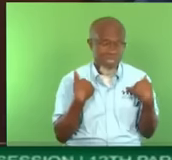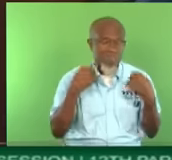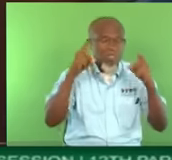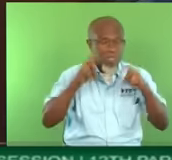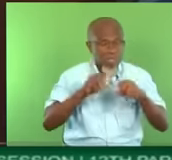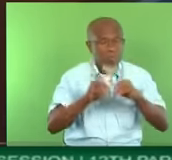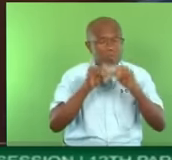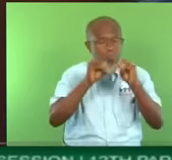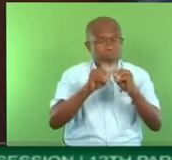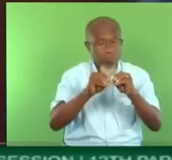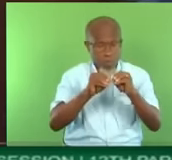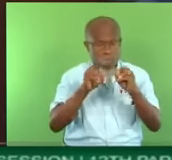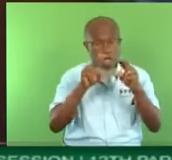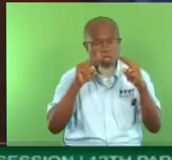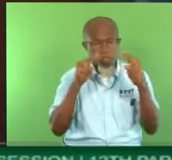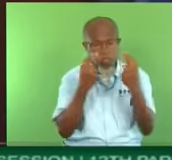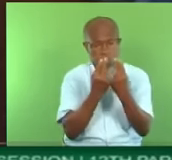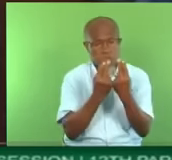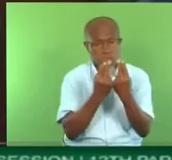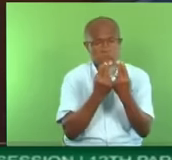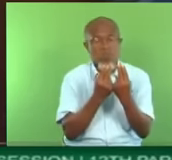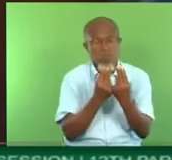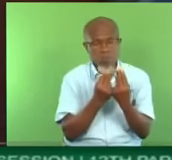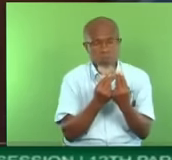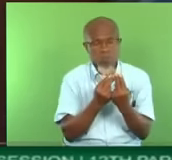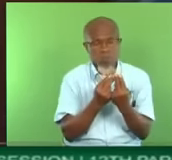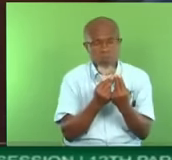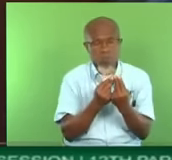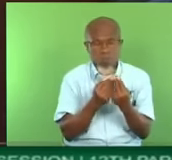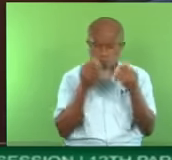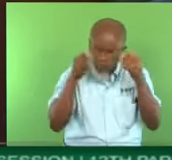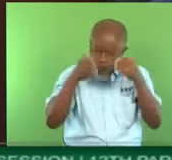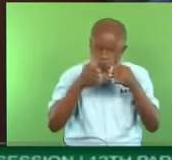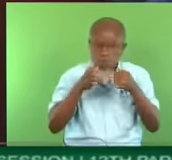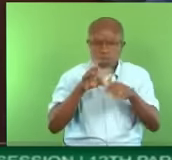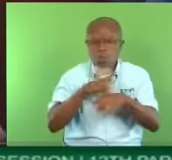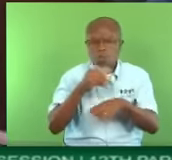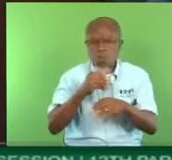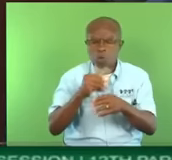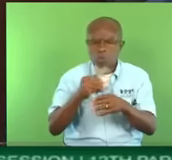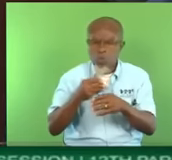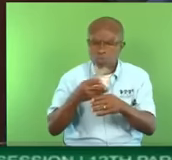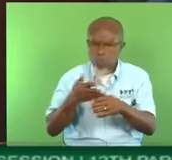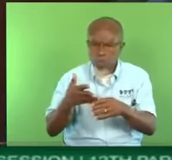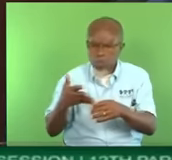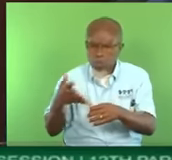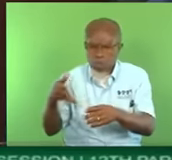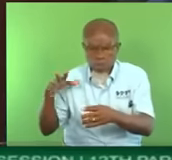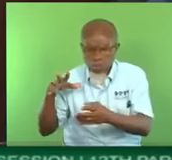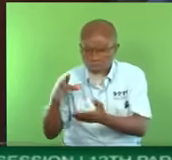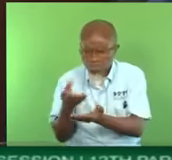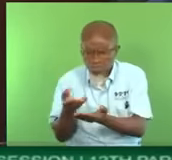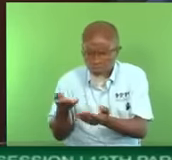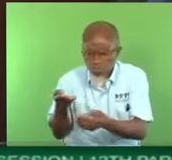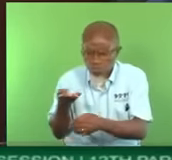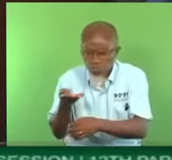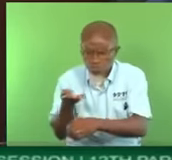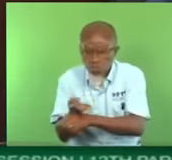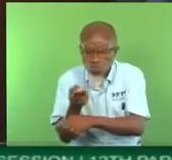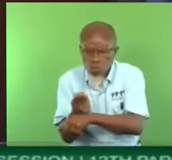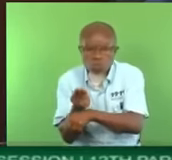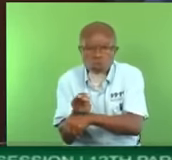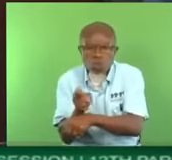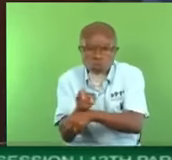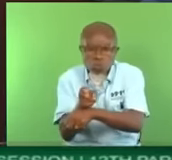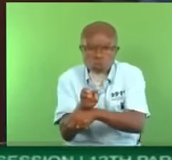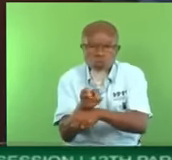it may involve amending the LASNI Act. Because under the LASNI Act, the penalty, we believe, for extortion and demanding money